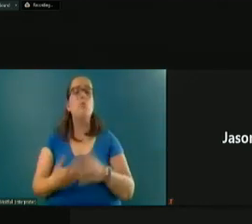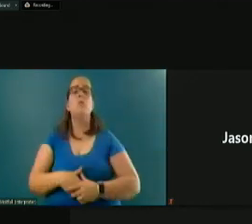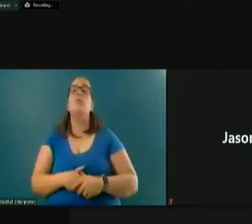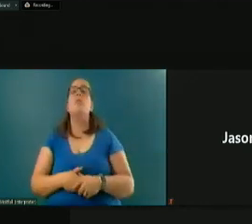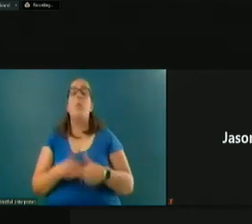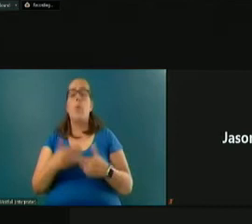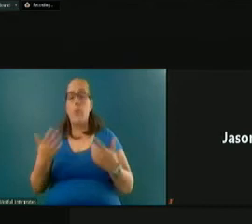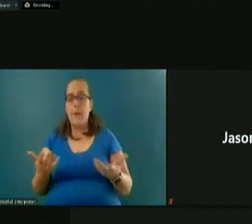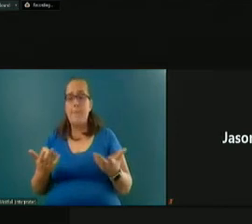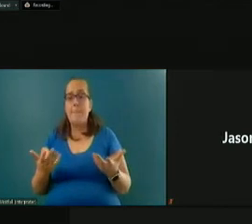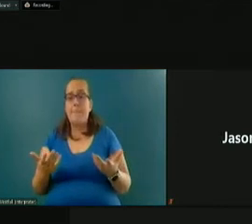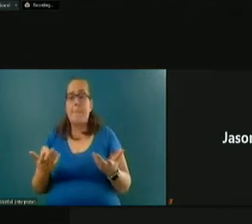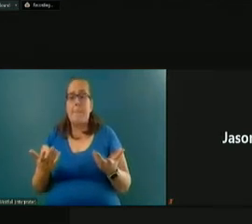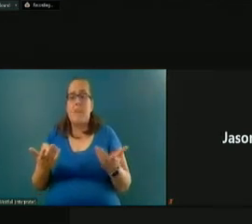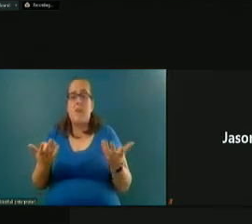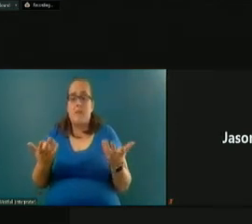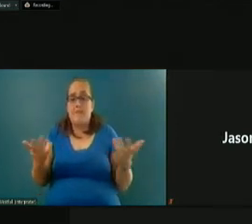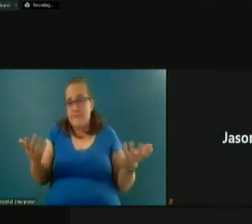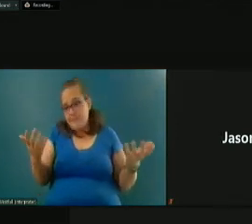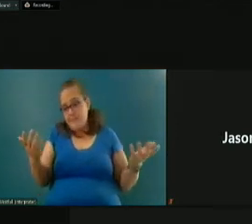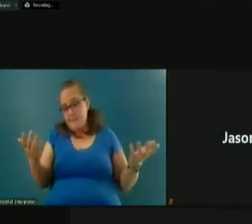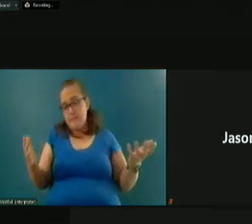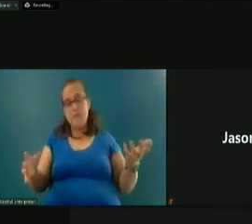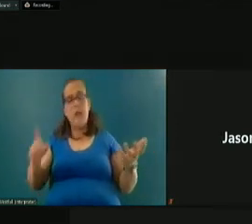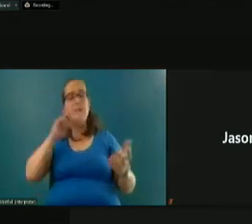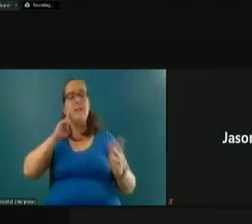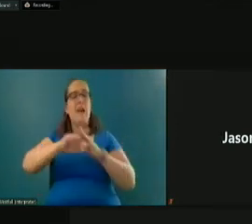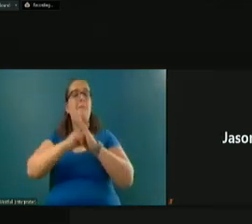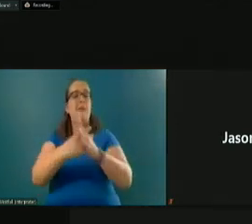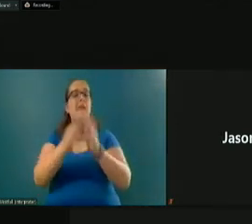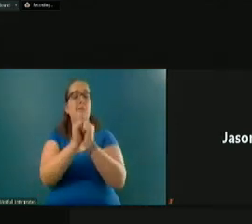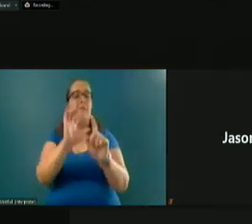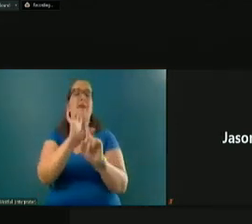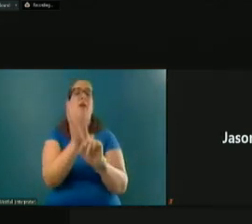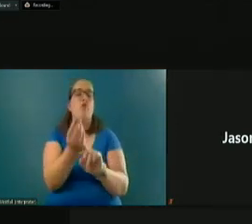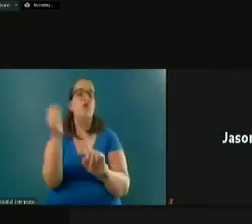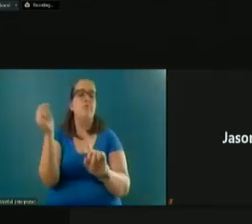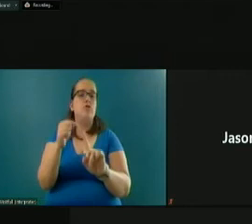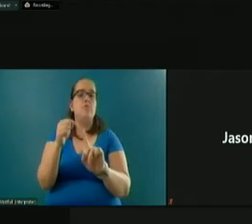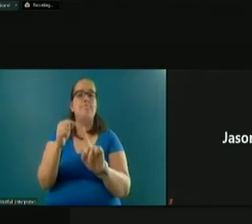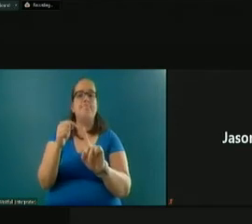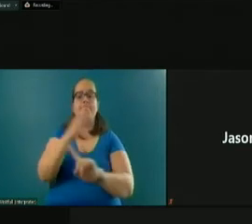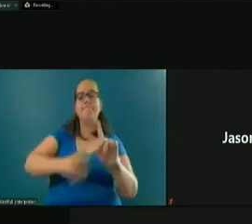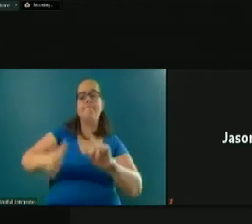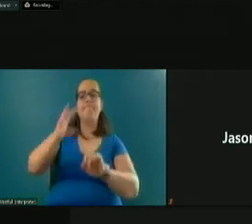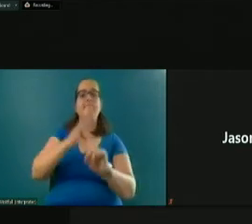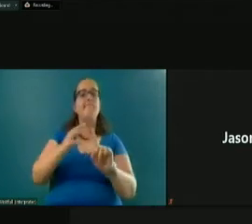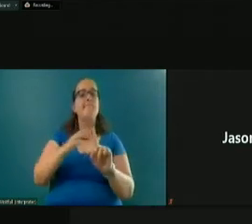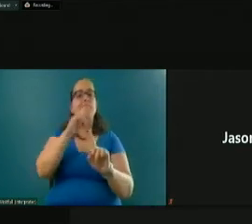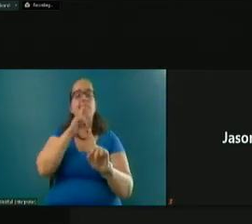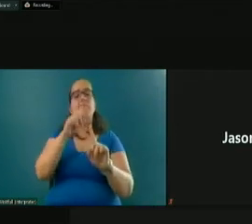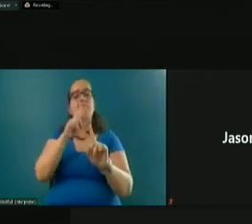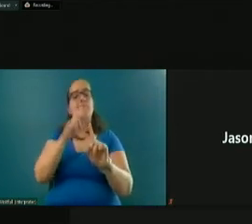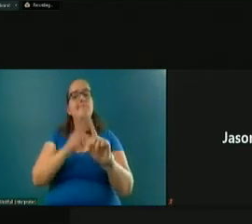yeah, I think it begins with a culture, a very supportive culture of creativity